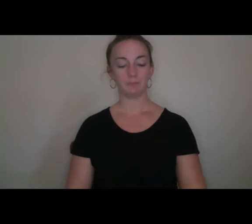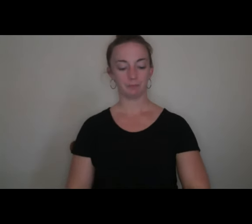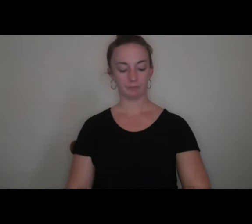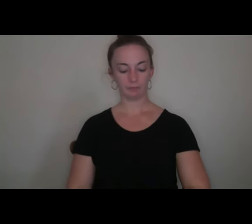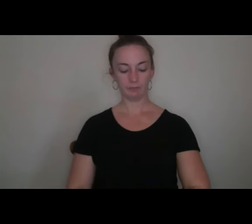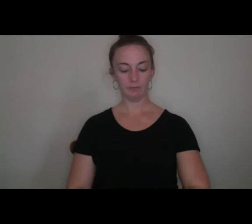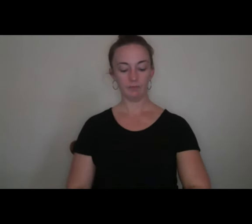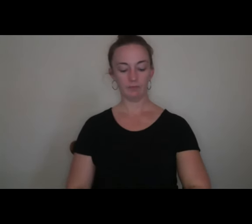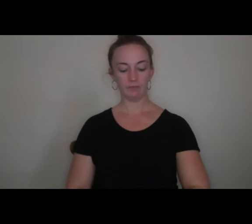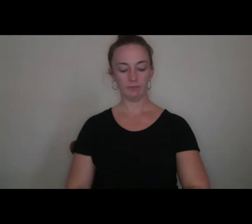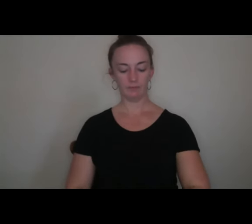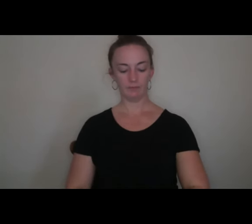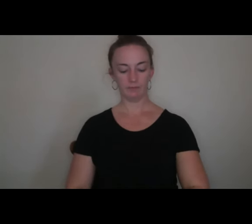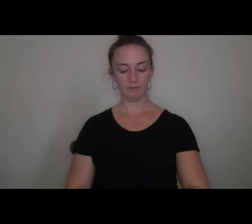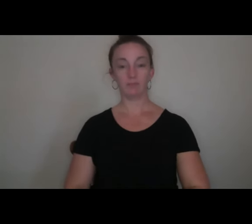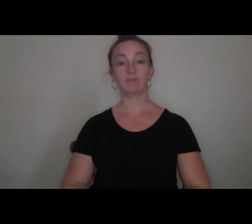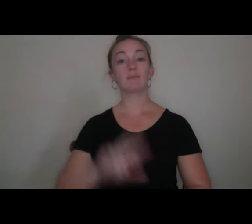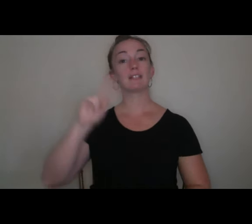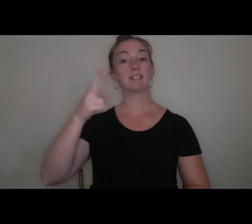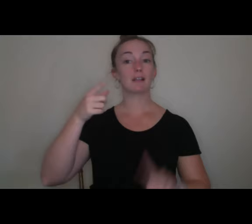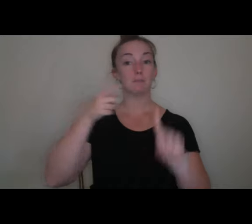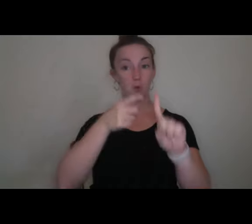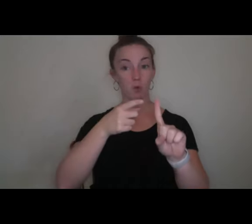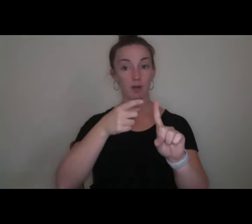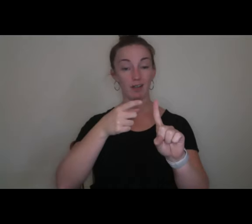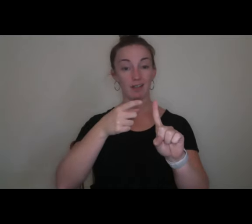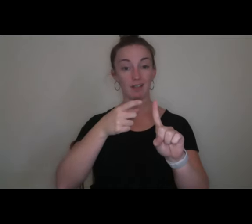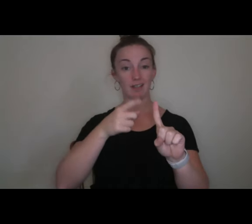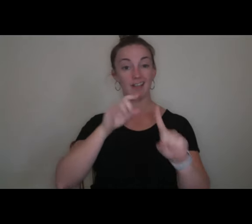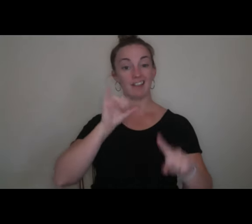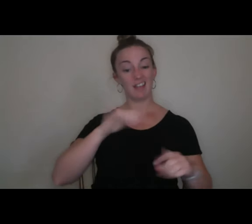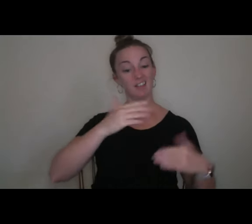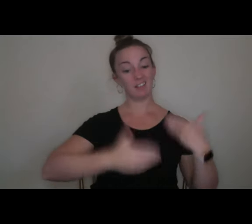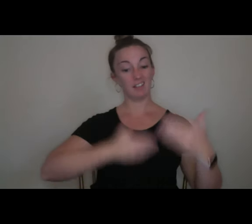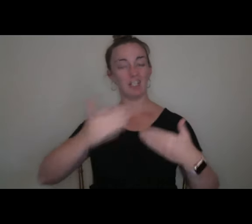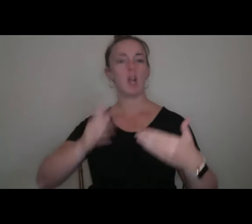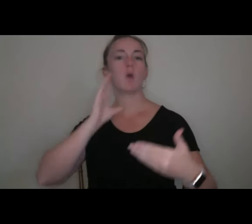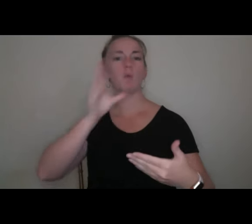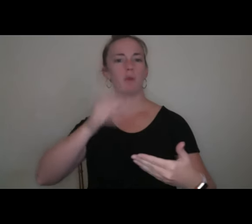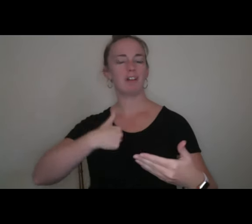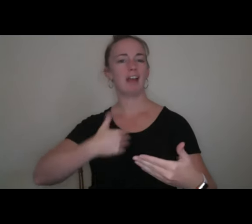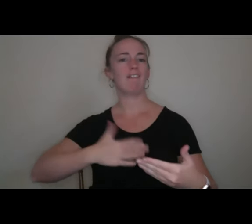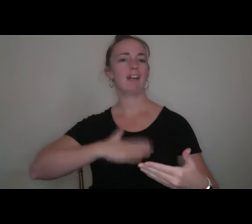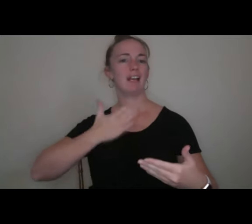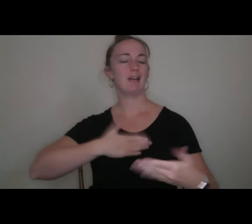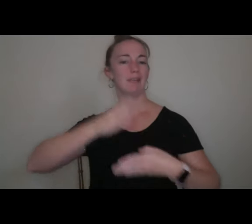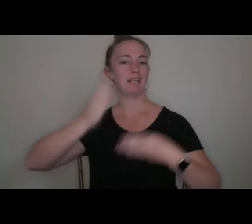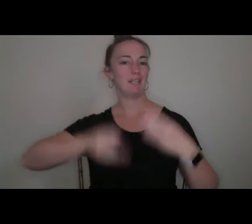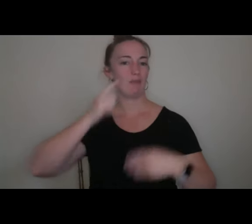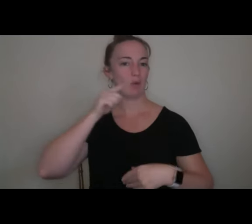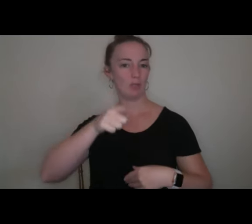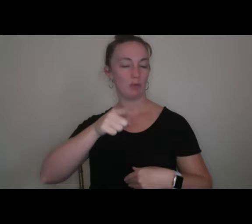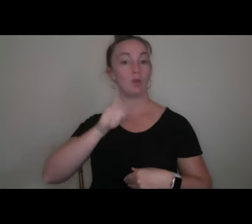Second point. This journey is going to have a happy ending for you. You're going to go to college. College